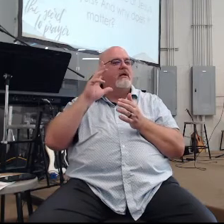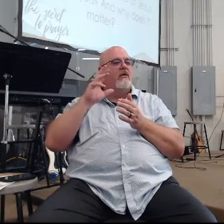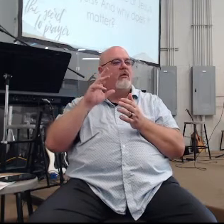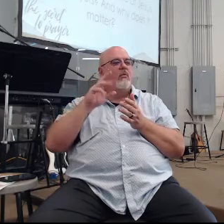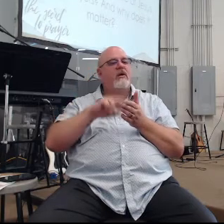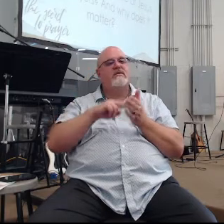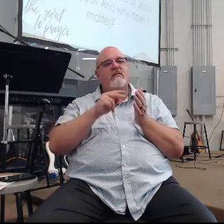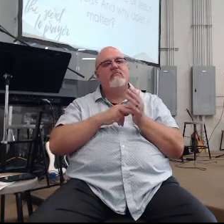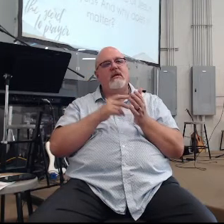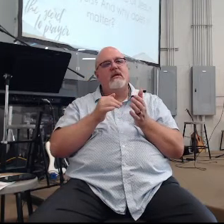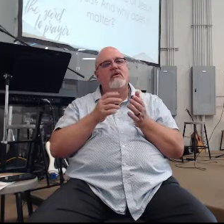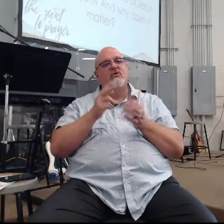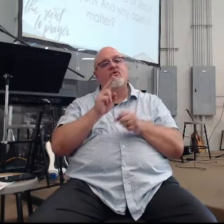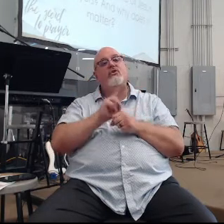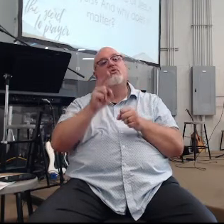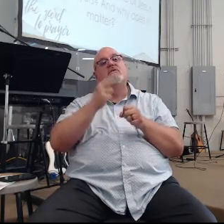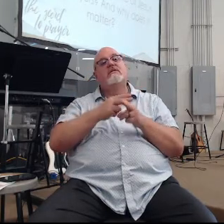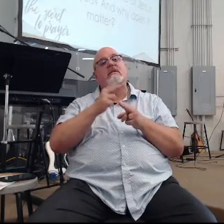your prayers go